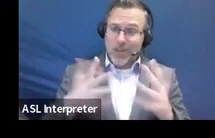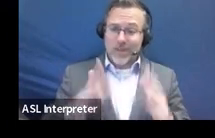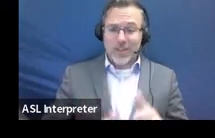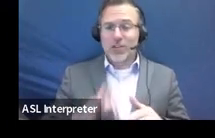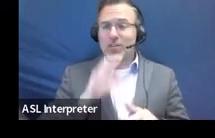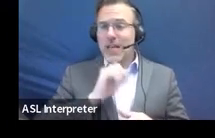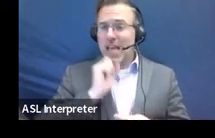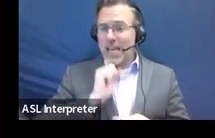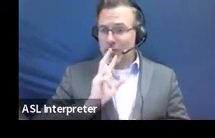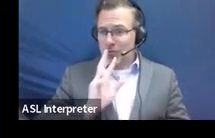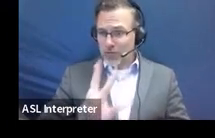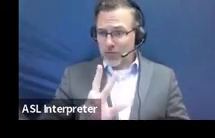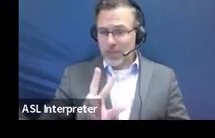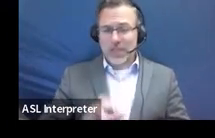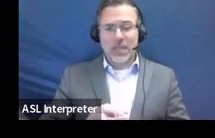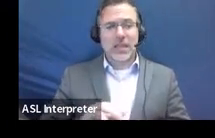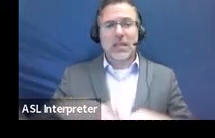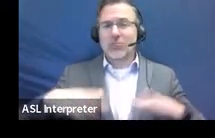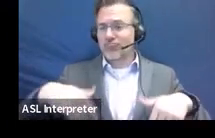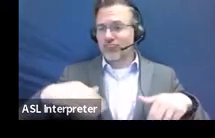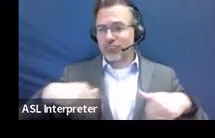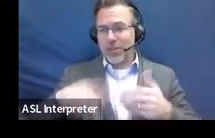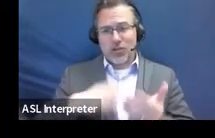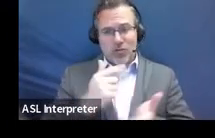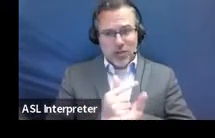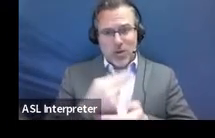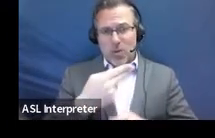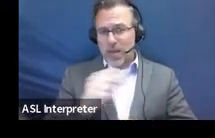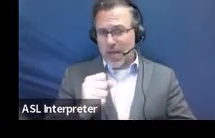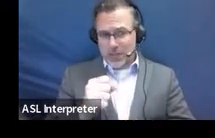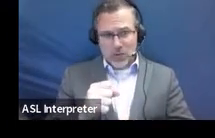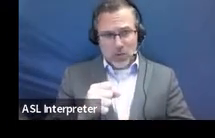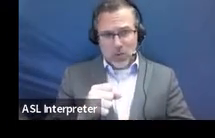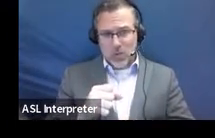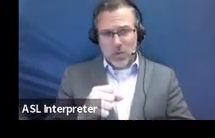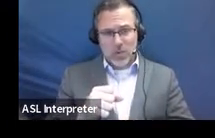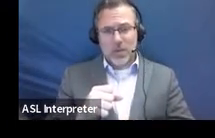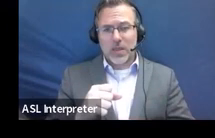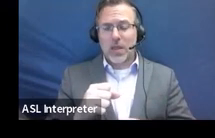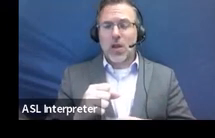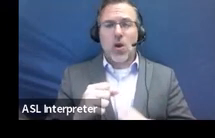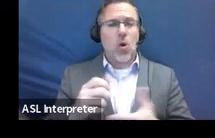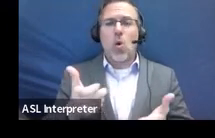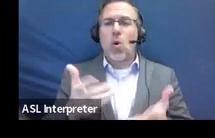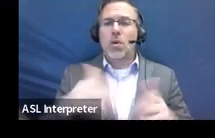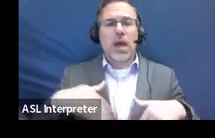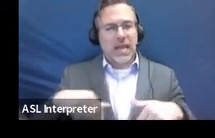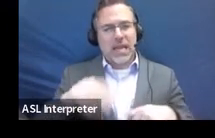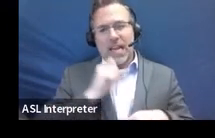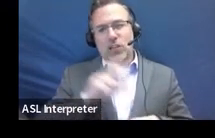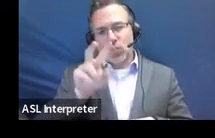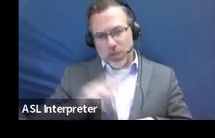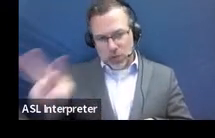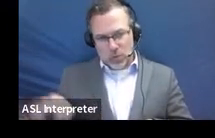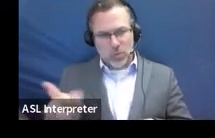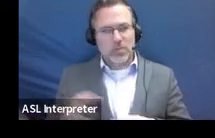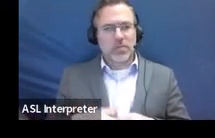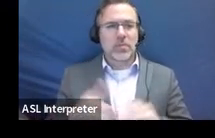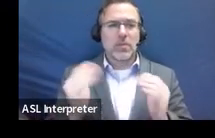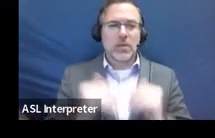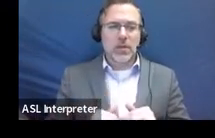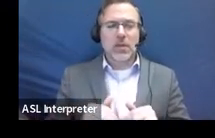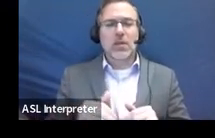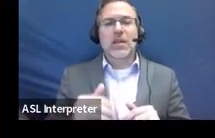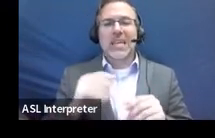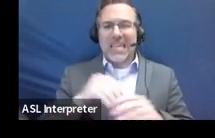graduated from high school with a diploma or reached the age of 22. They've been observed in the learning environment and